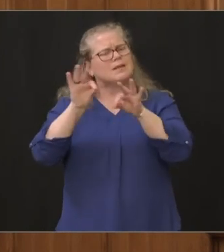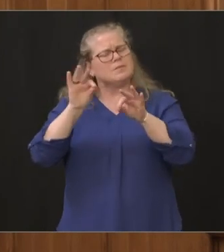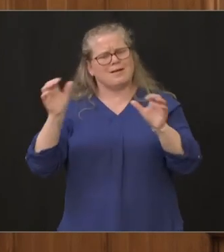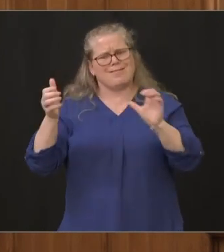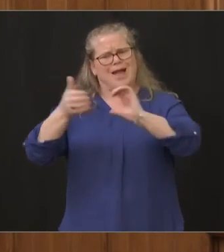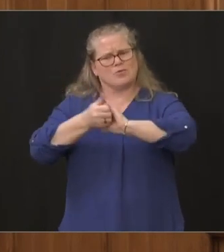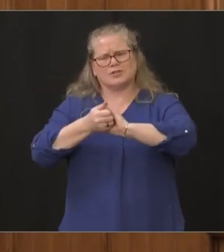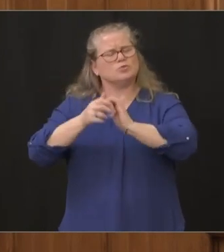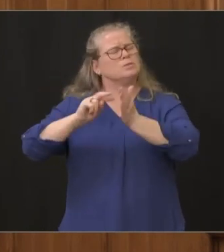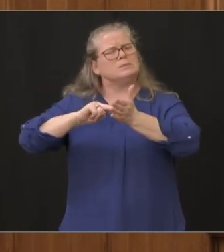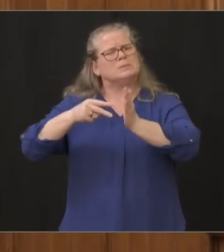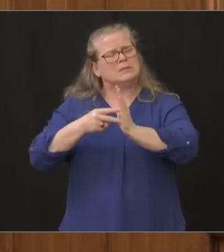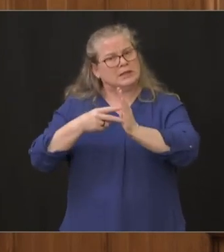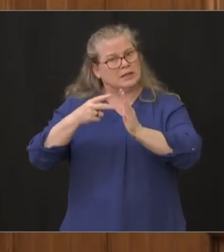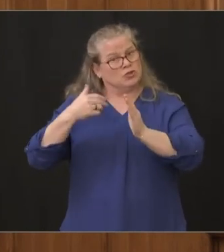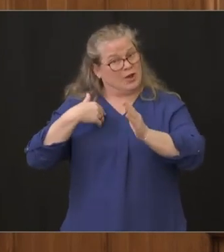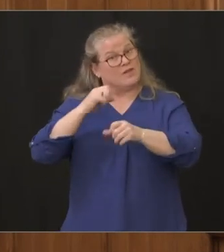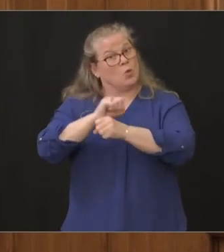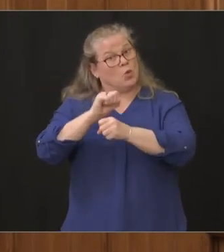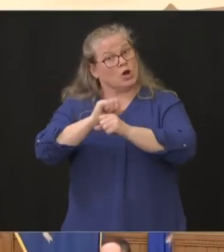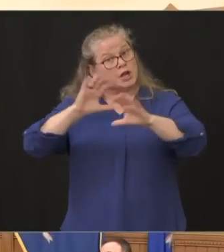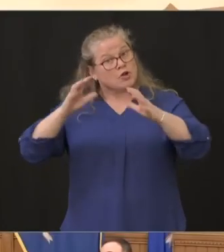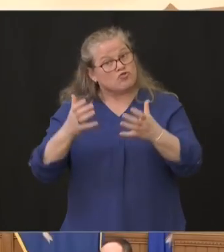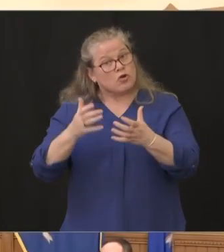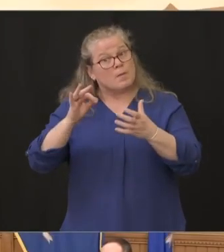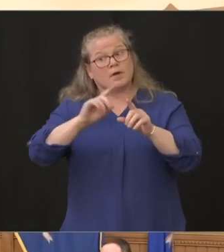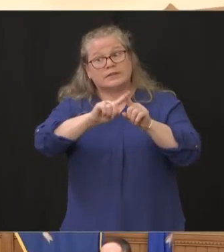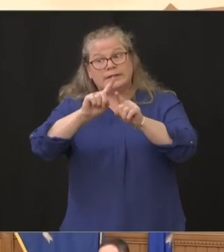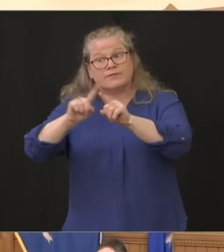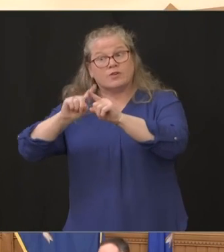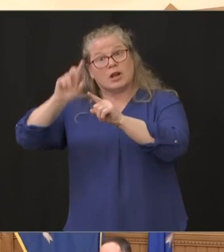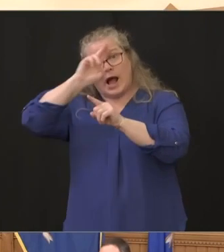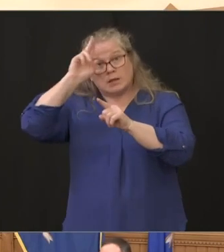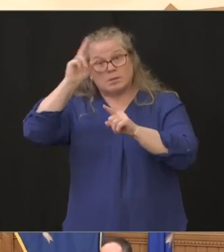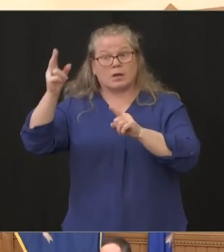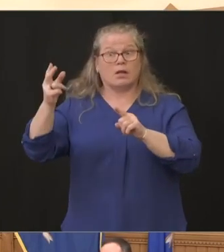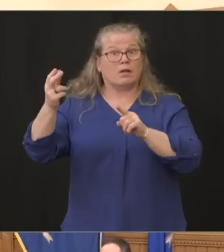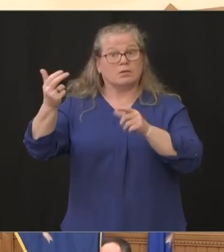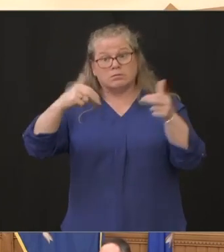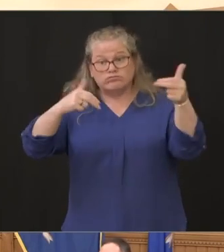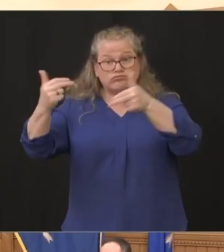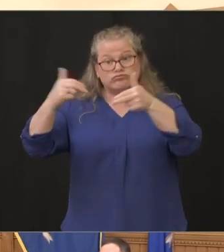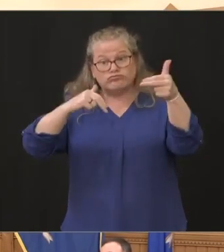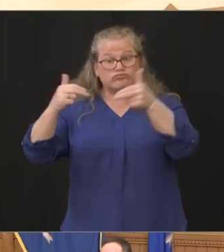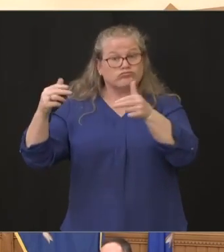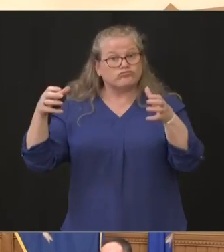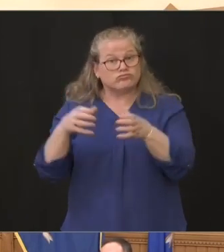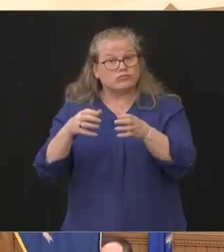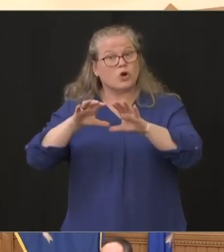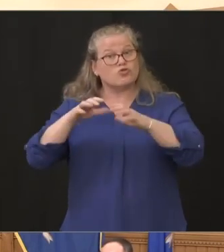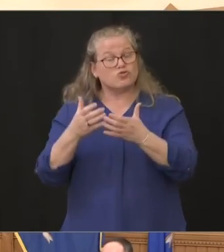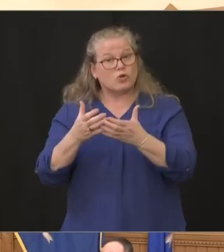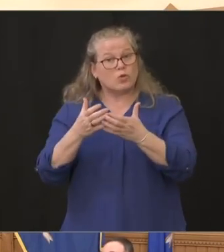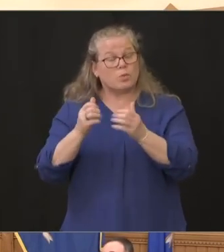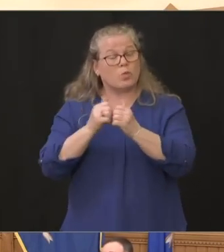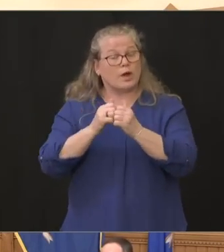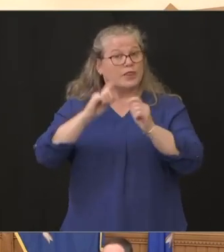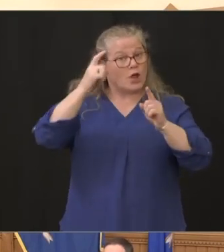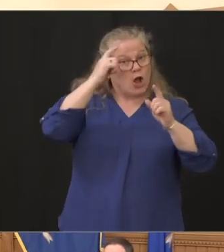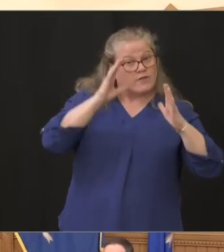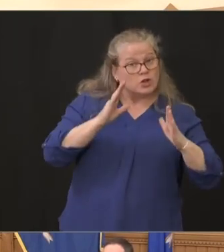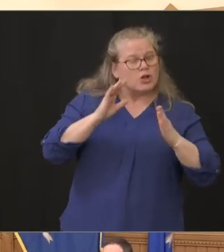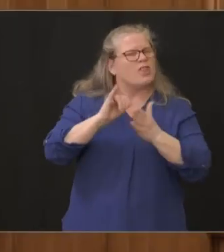working group frankly uh of of the hospital association in conjunction with the governor and and josh i assume that's what it sounds like